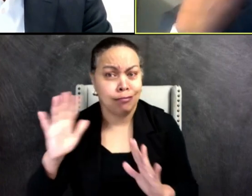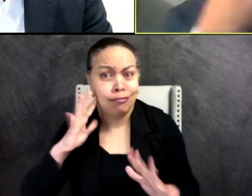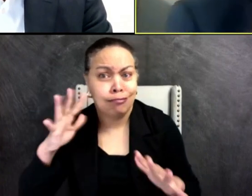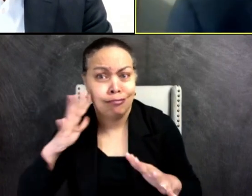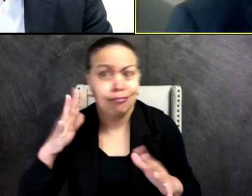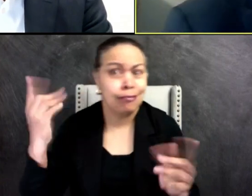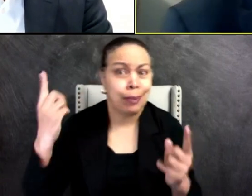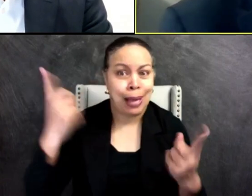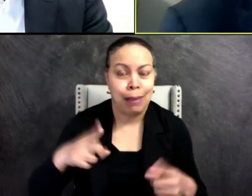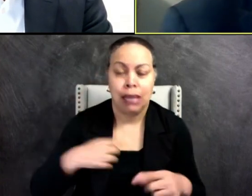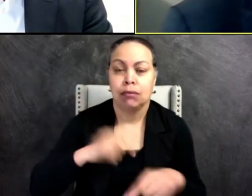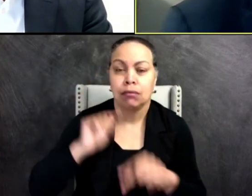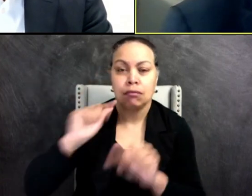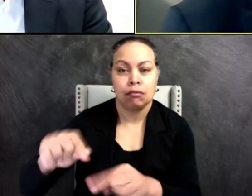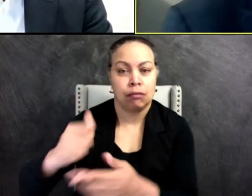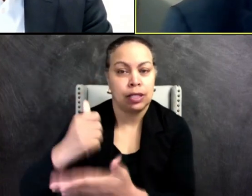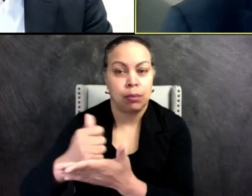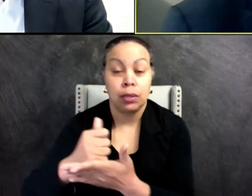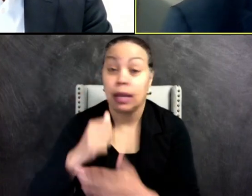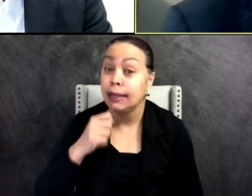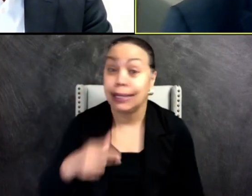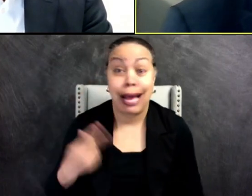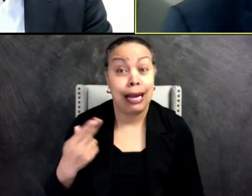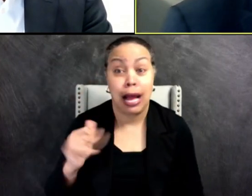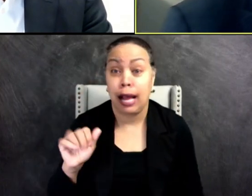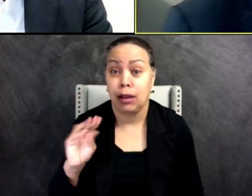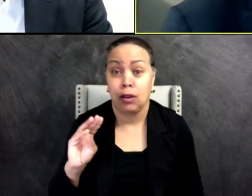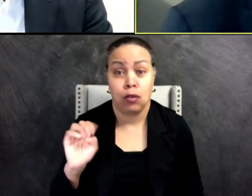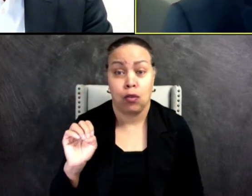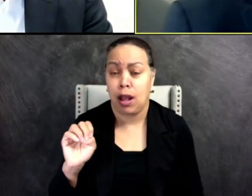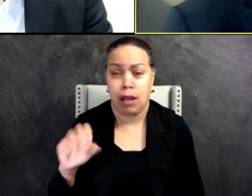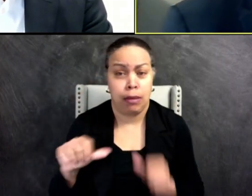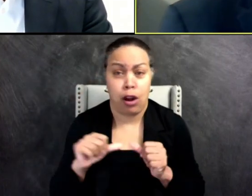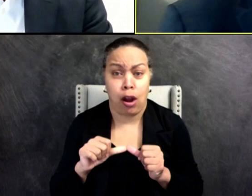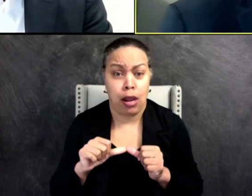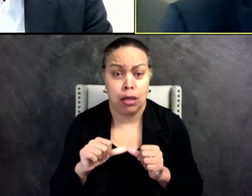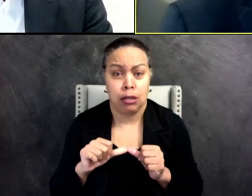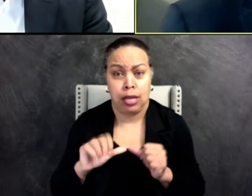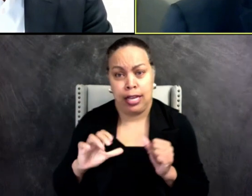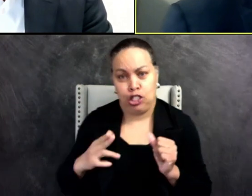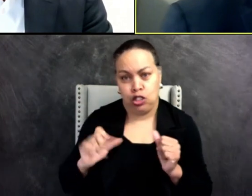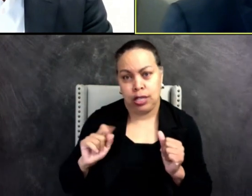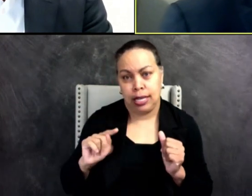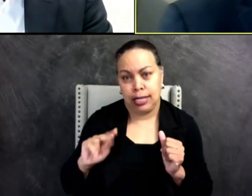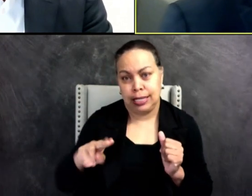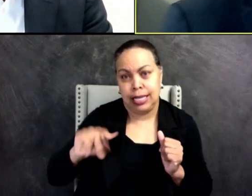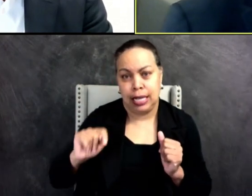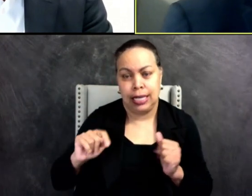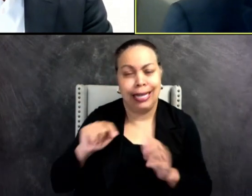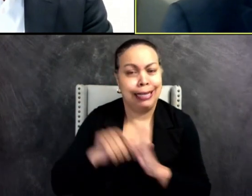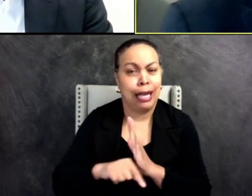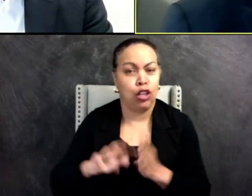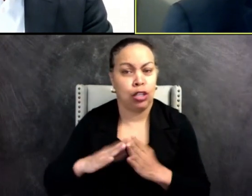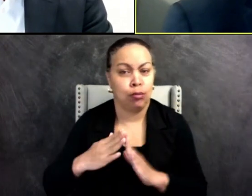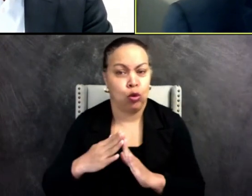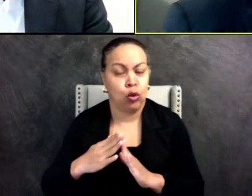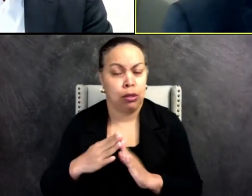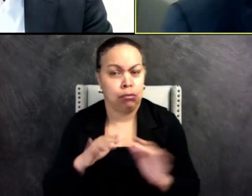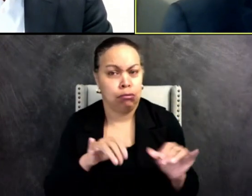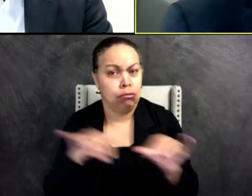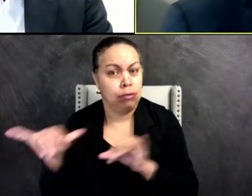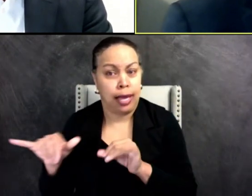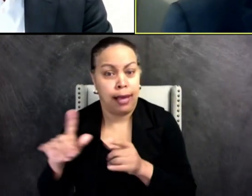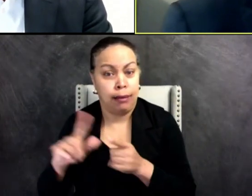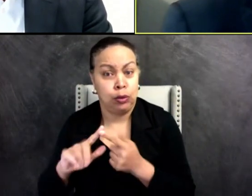They weren't killed in high-crime neighborhoods. Sergeant Chesna was killed in a community that's very similar demographically to